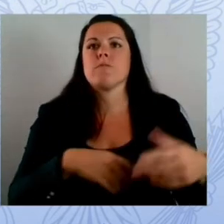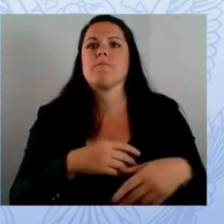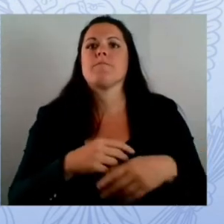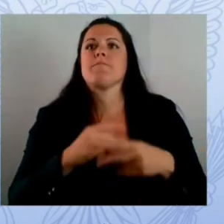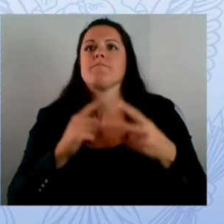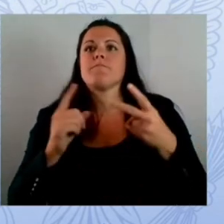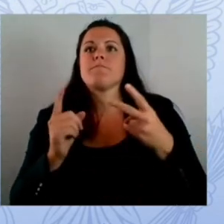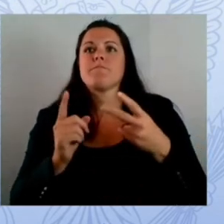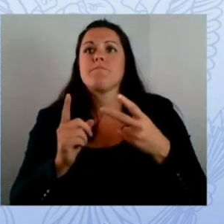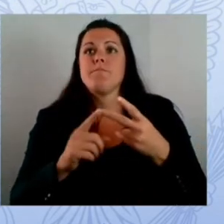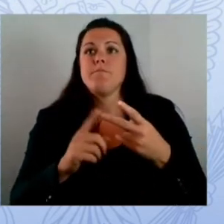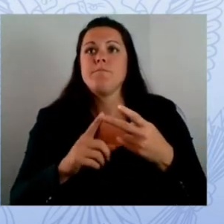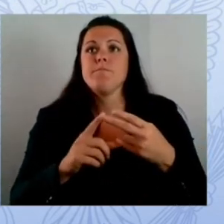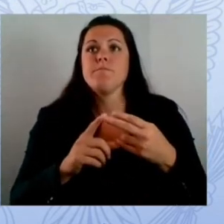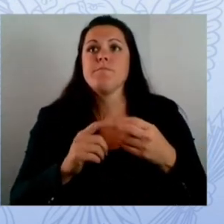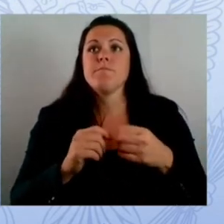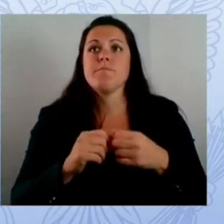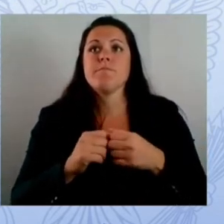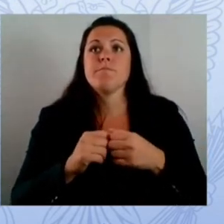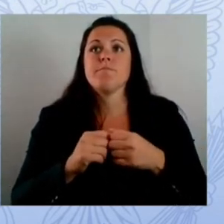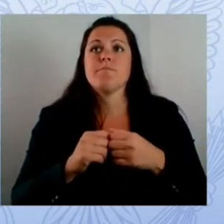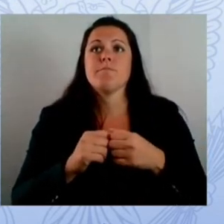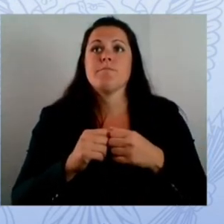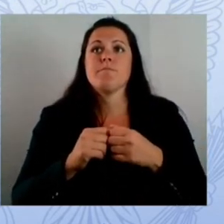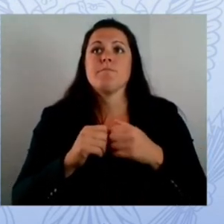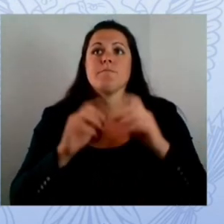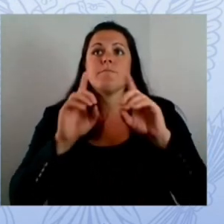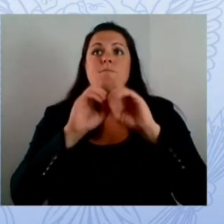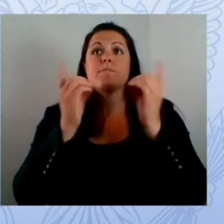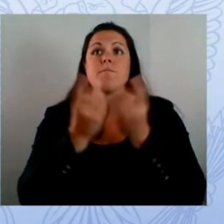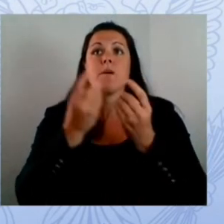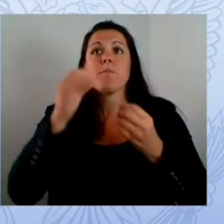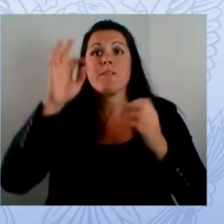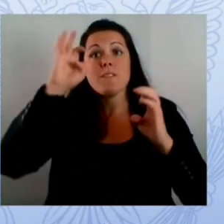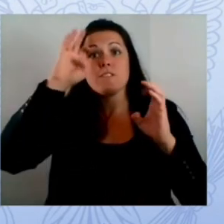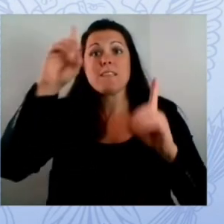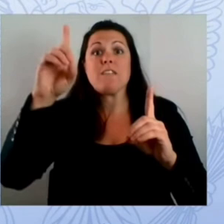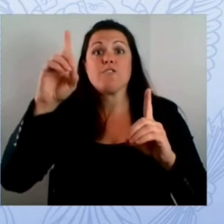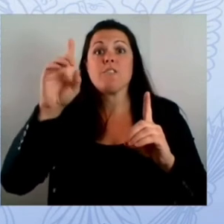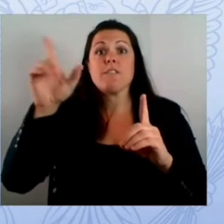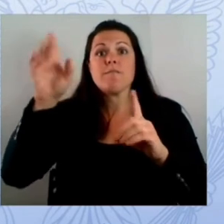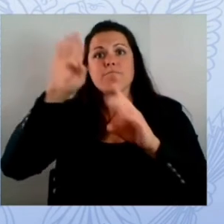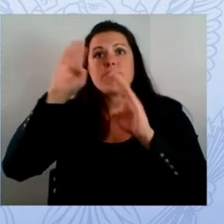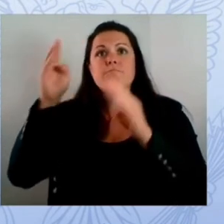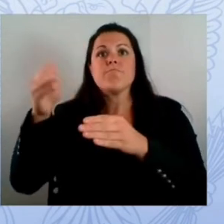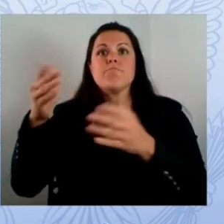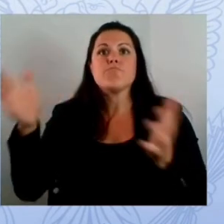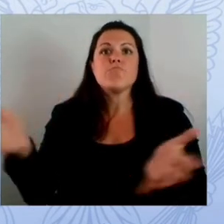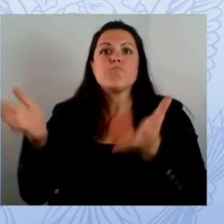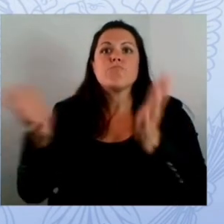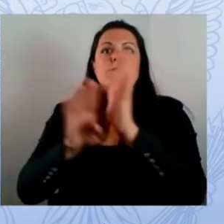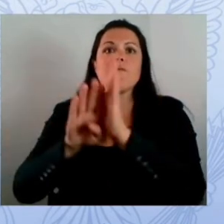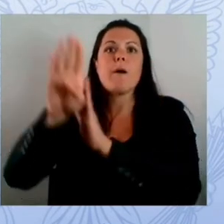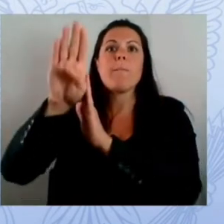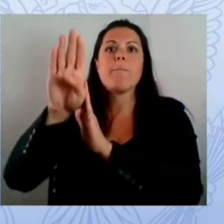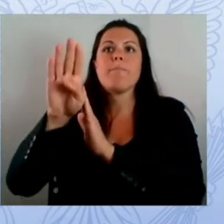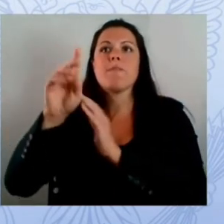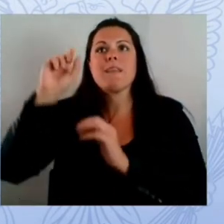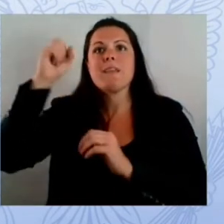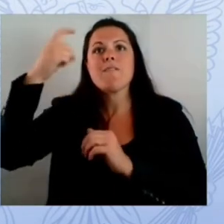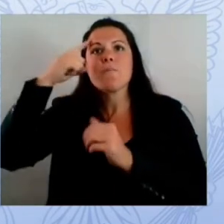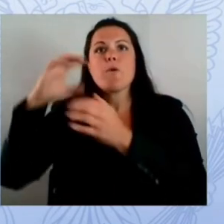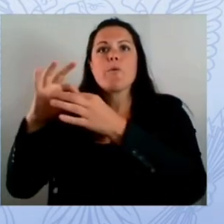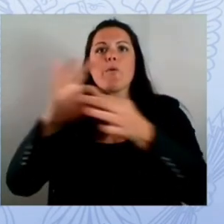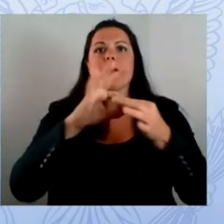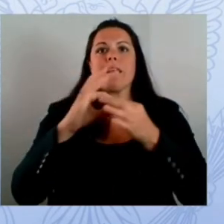you heard secretary cardona mention it he believes in intentional collaboration this is real action not just words around it we're